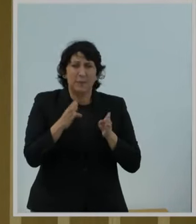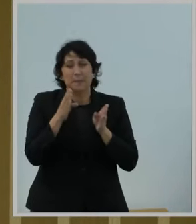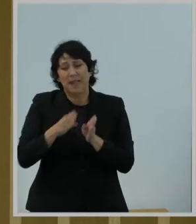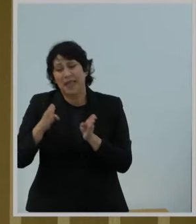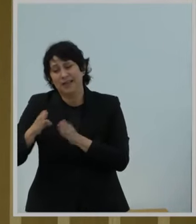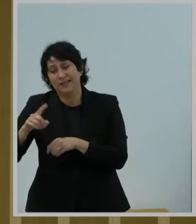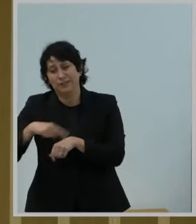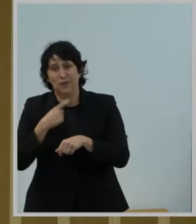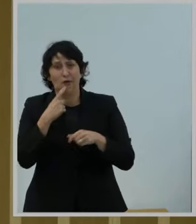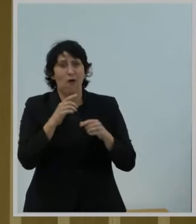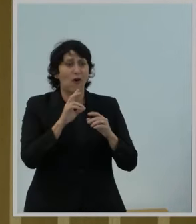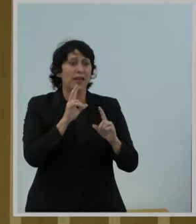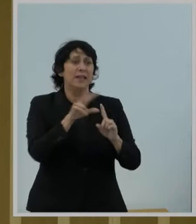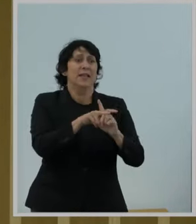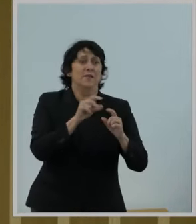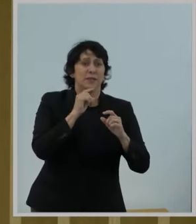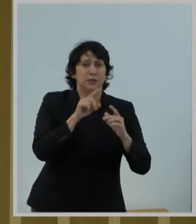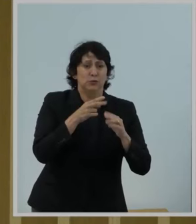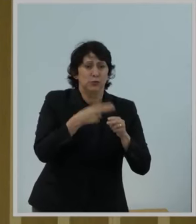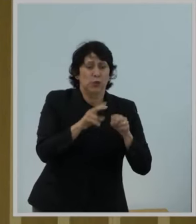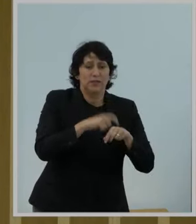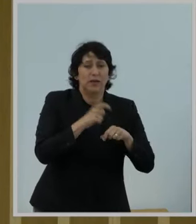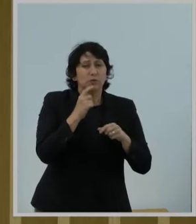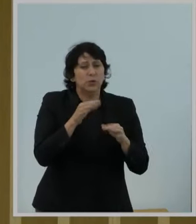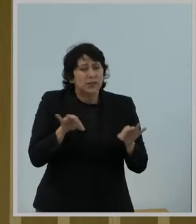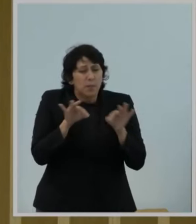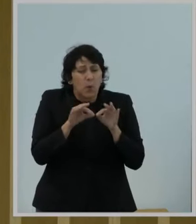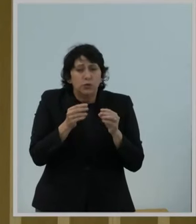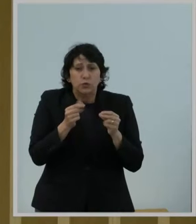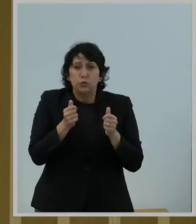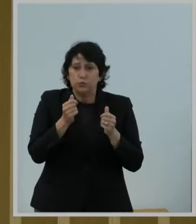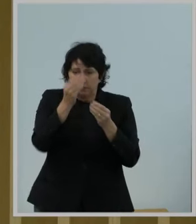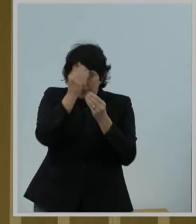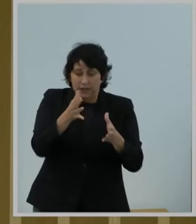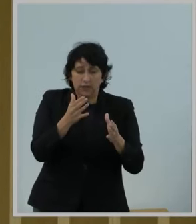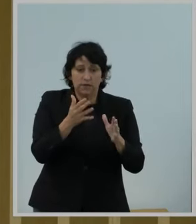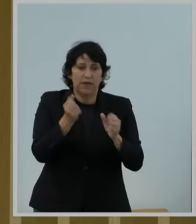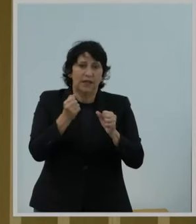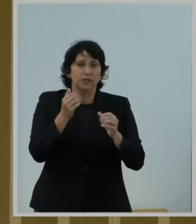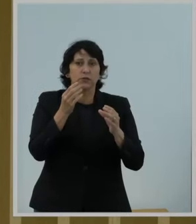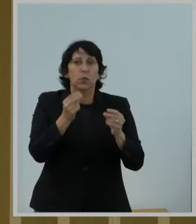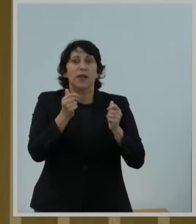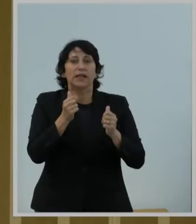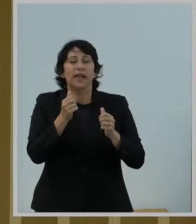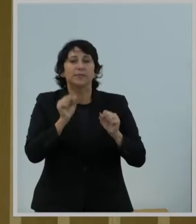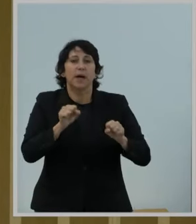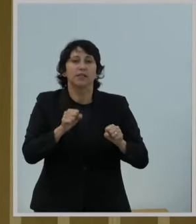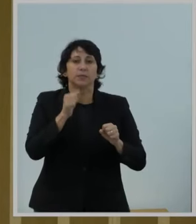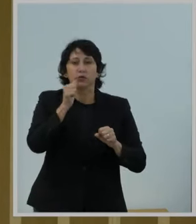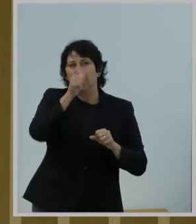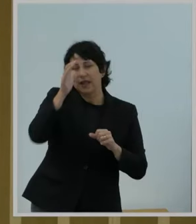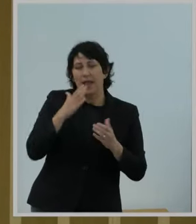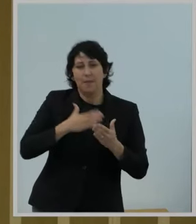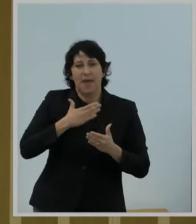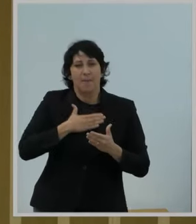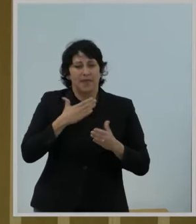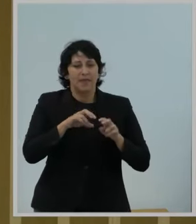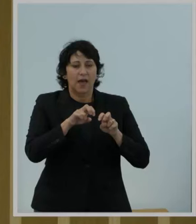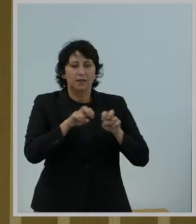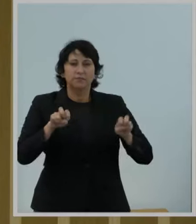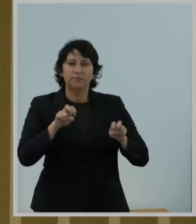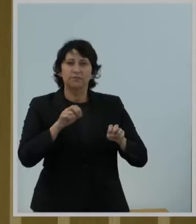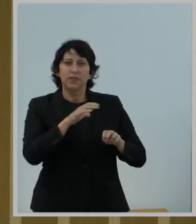and so it's important that we give certainty as quickly as possible to Alaska. So I'm really glad that the chair has brought this forward